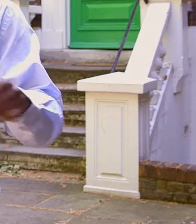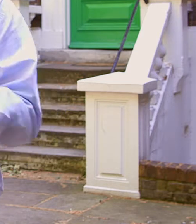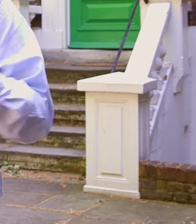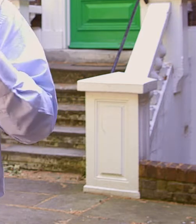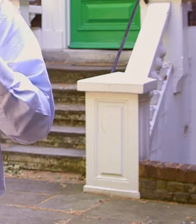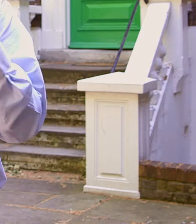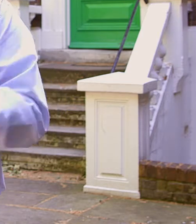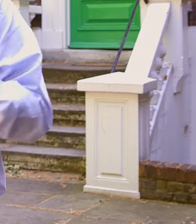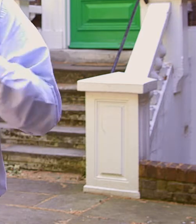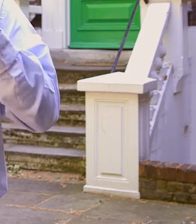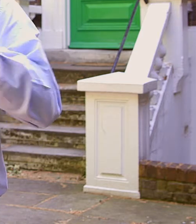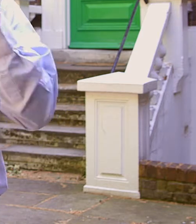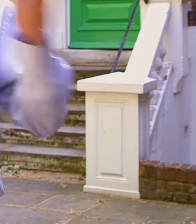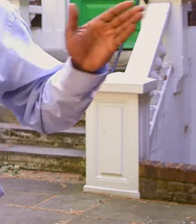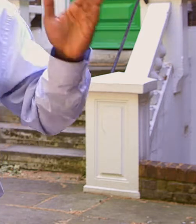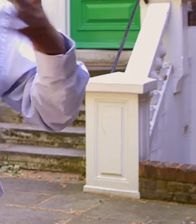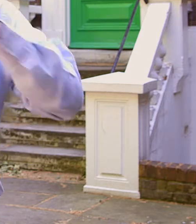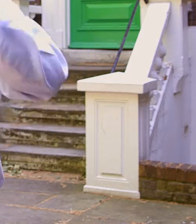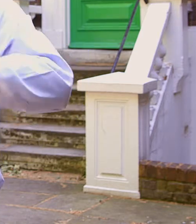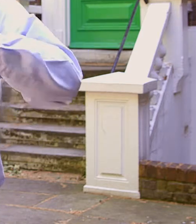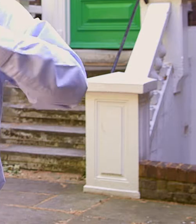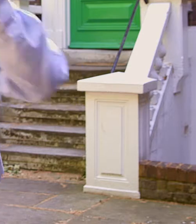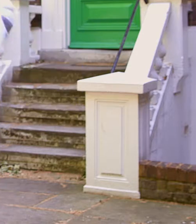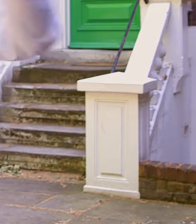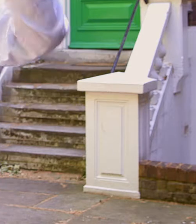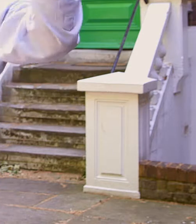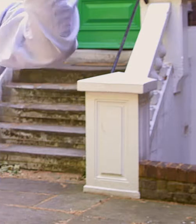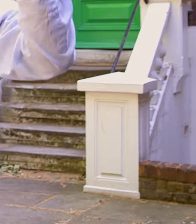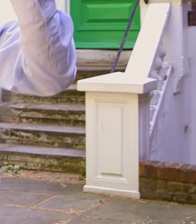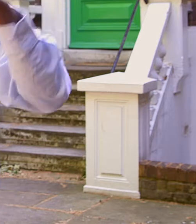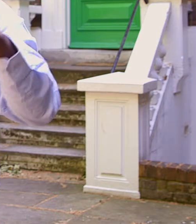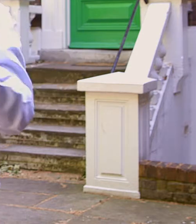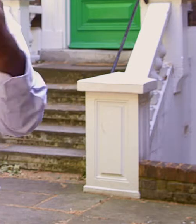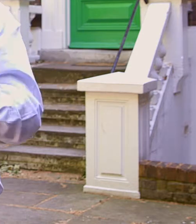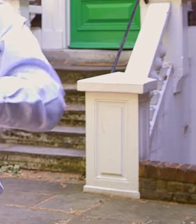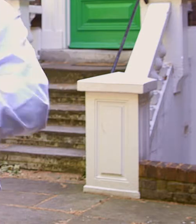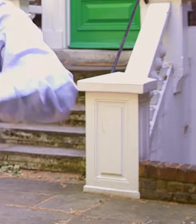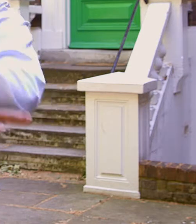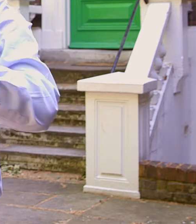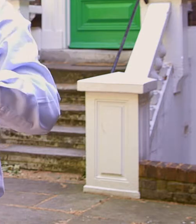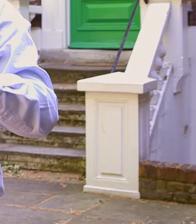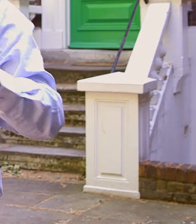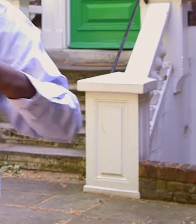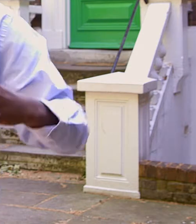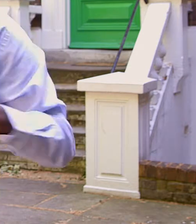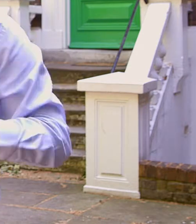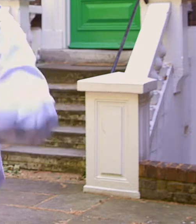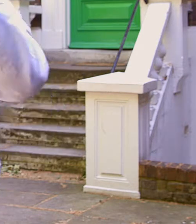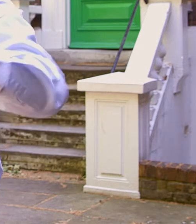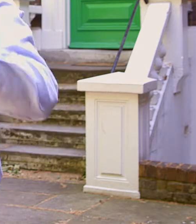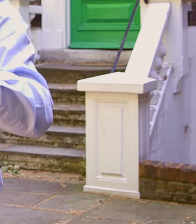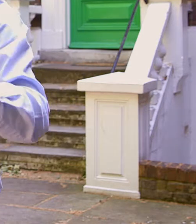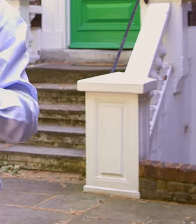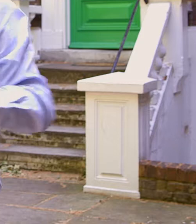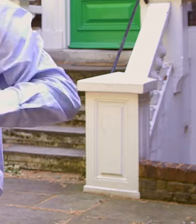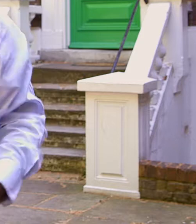but finally my dream has arrived and this door is opening for me now I can actually see the future now and I decided I would